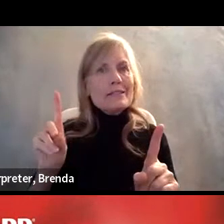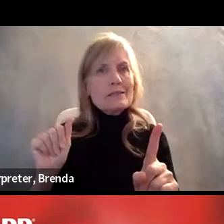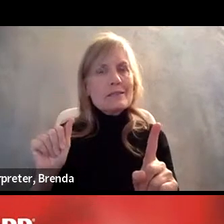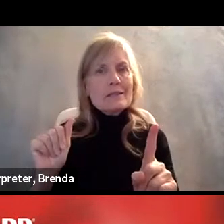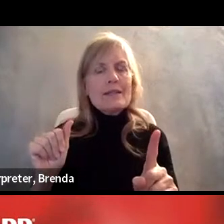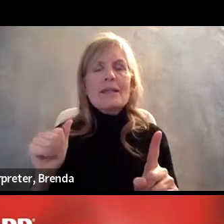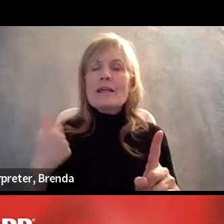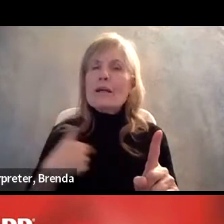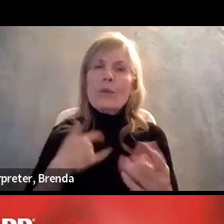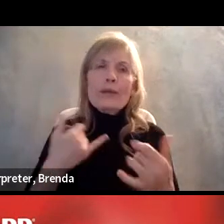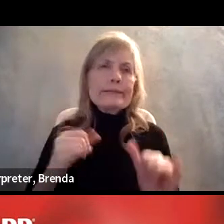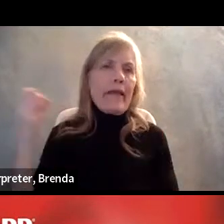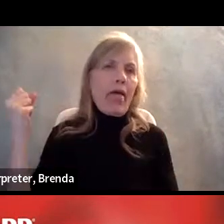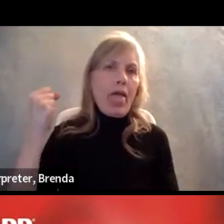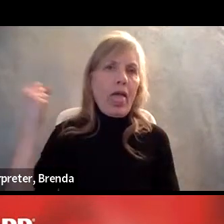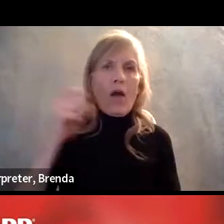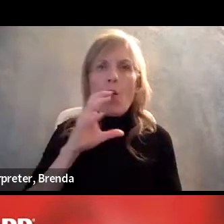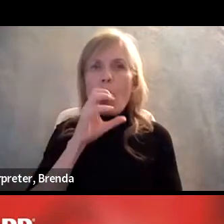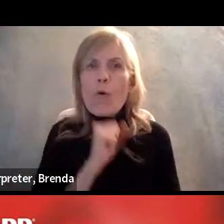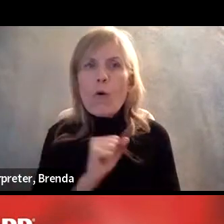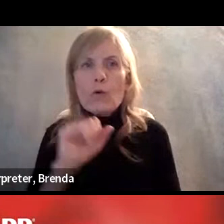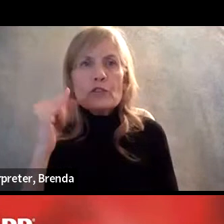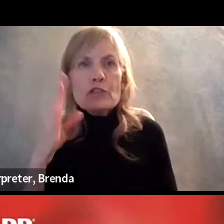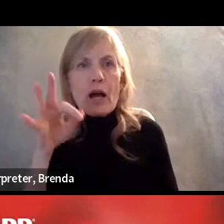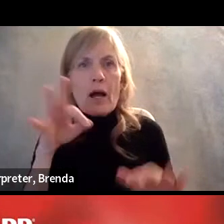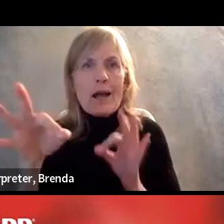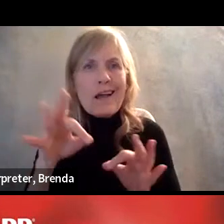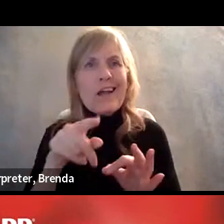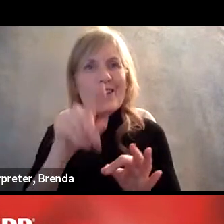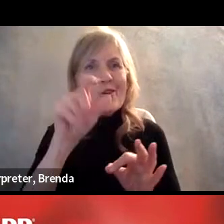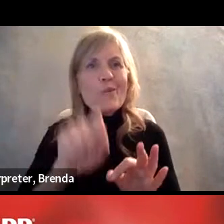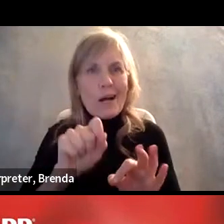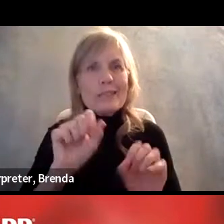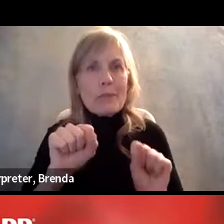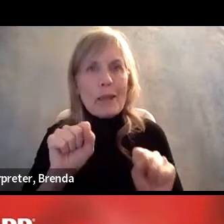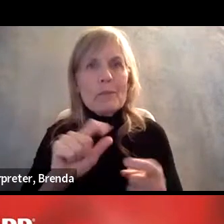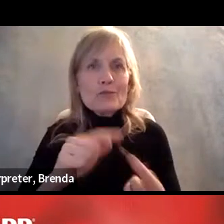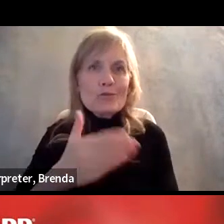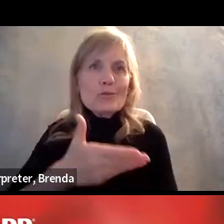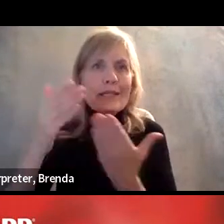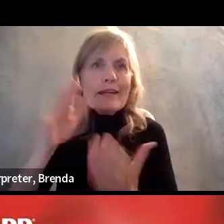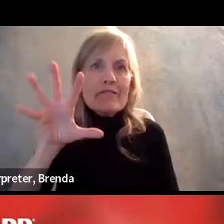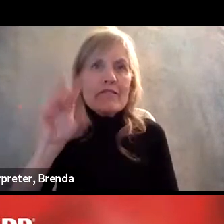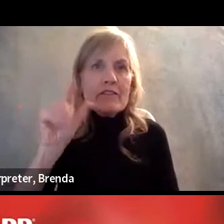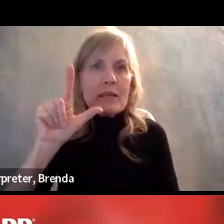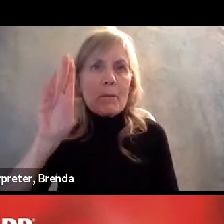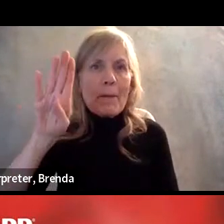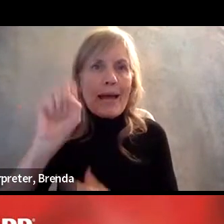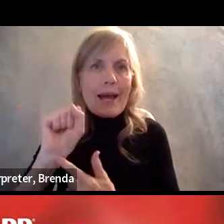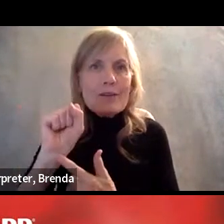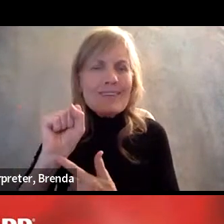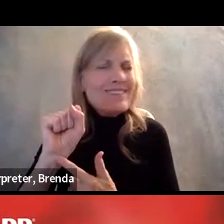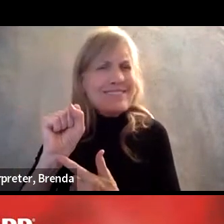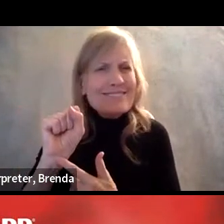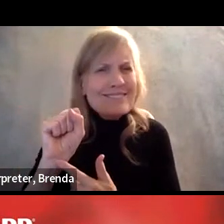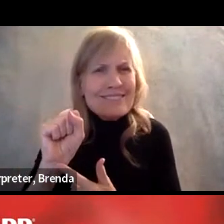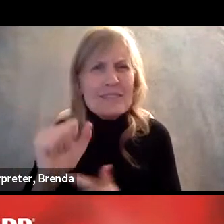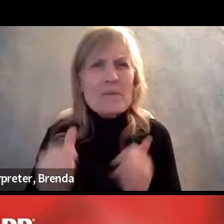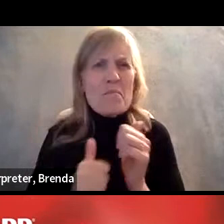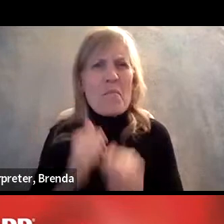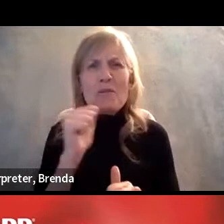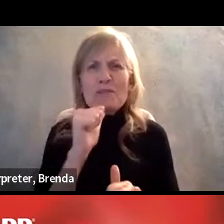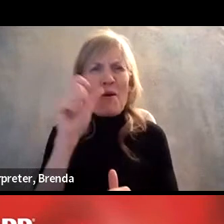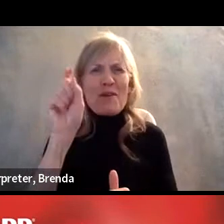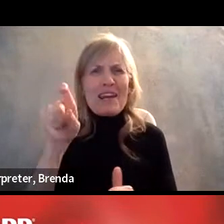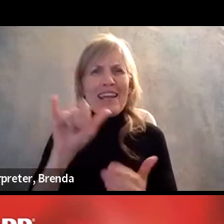job descriptions that say must be capable of lifting 50 pounds. Yeah, no, most of us are not doing that. We're, if we're doing it at all, we're using a